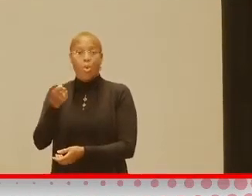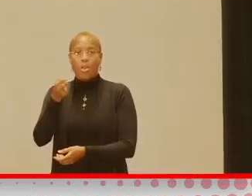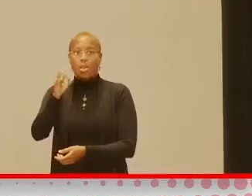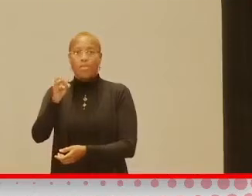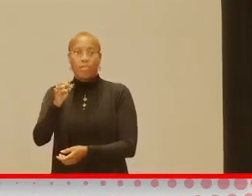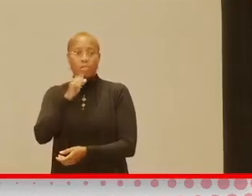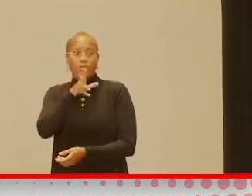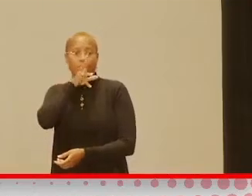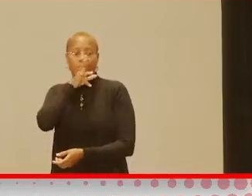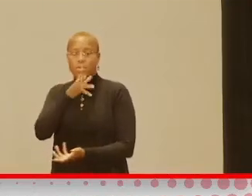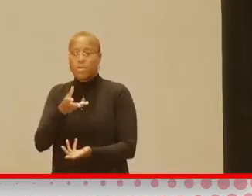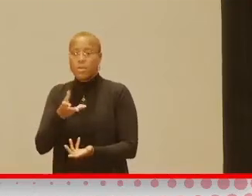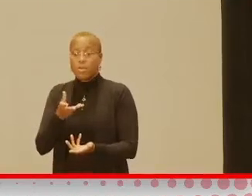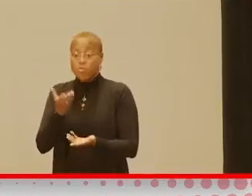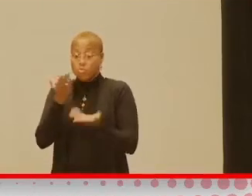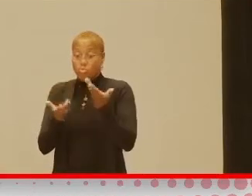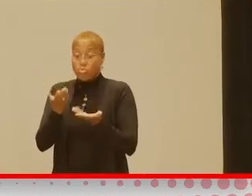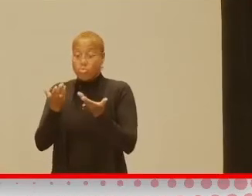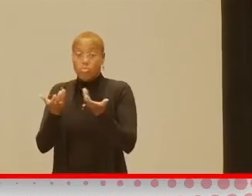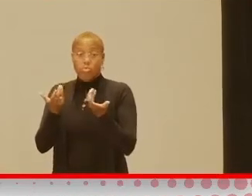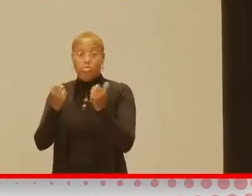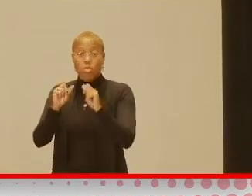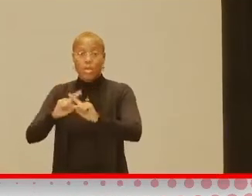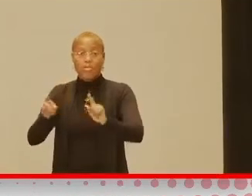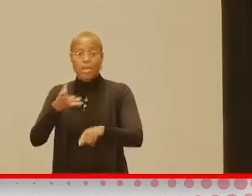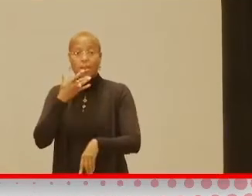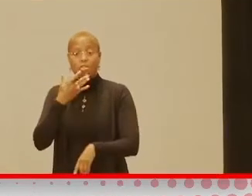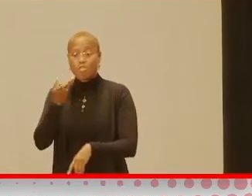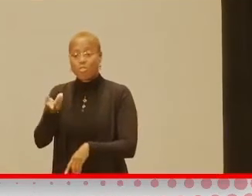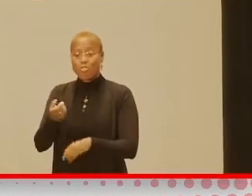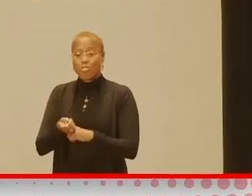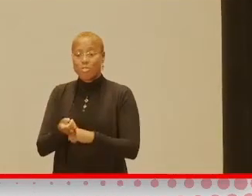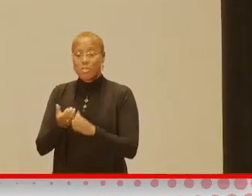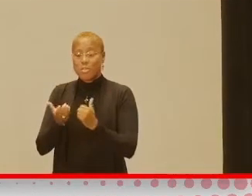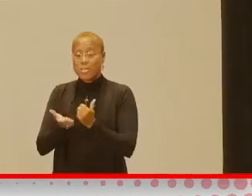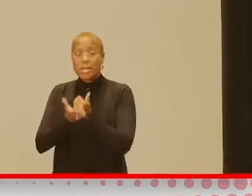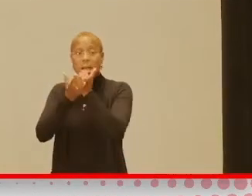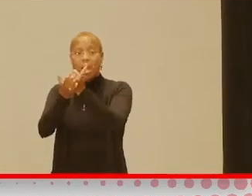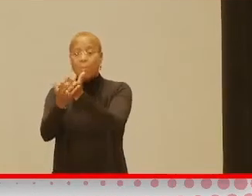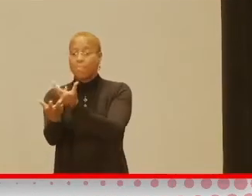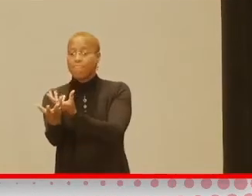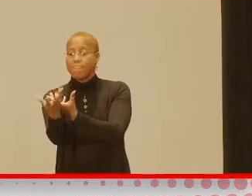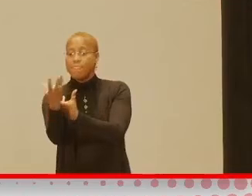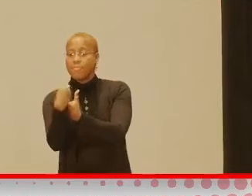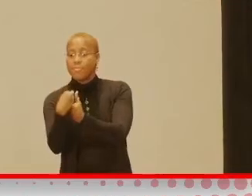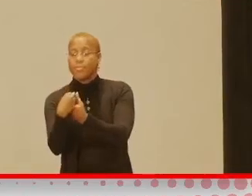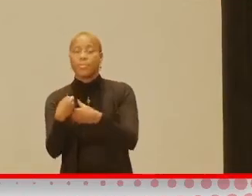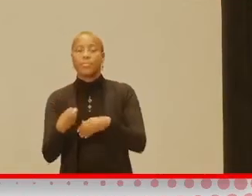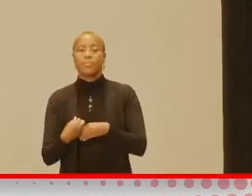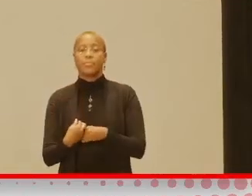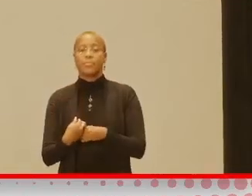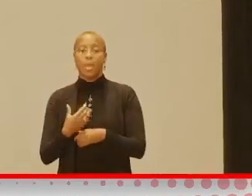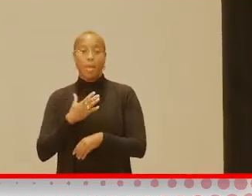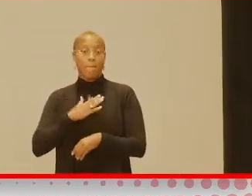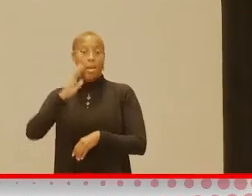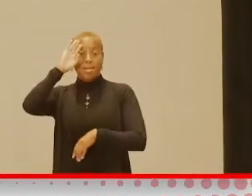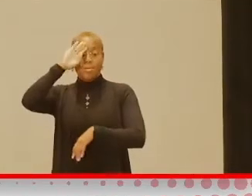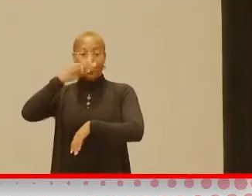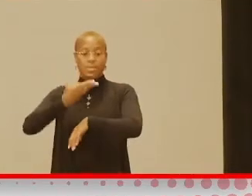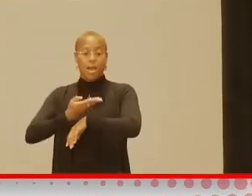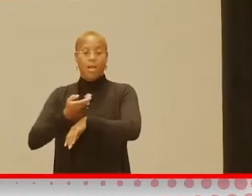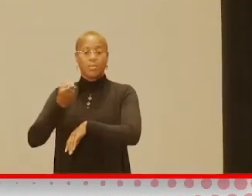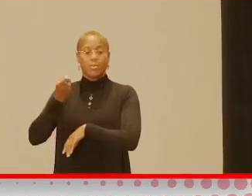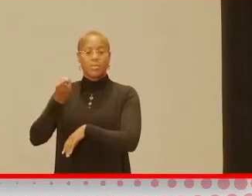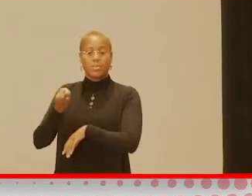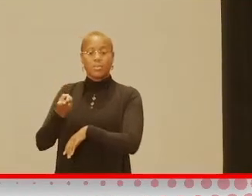different object, trying a different color, you know, to help get them engaged. My son always has, so he